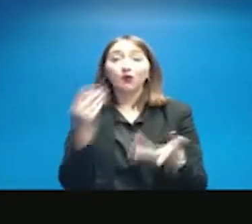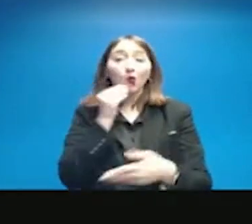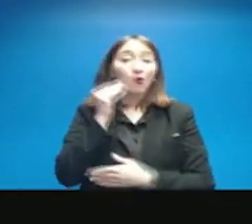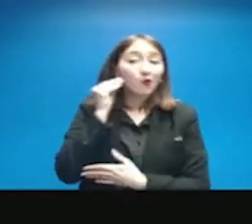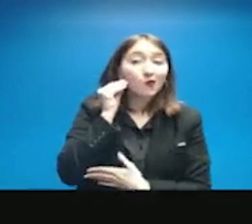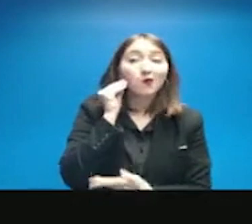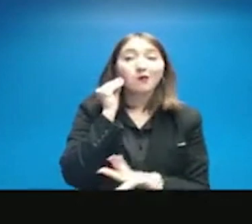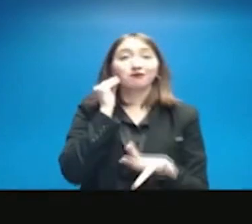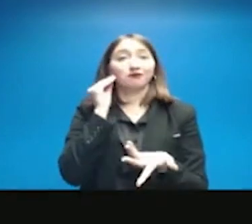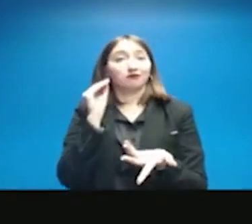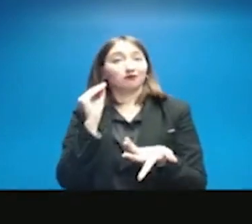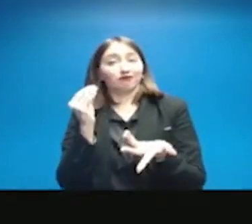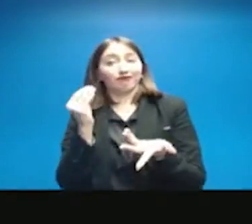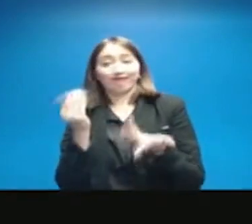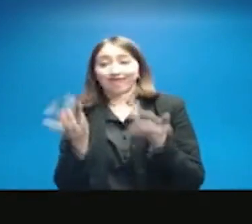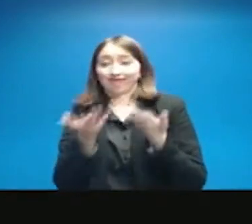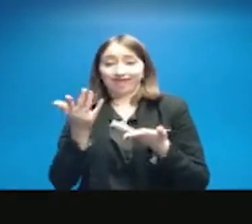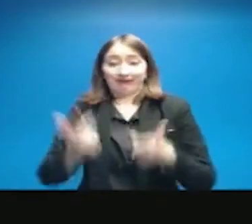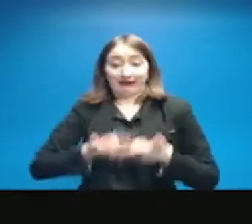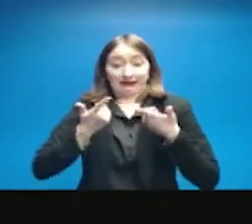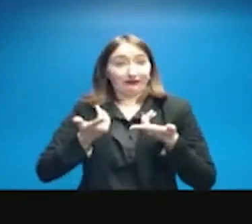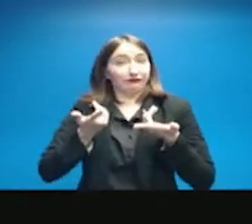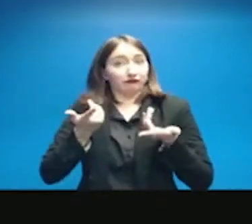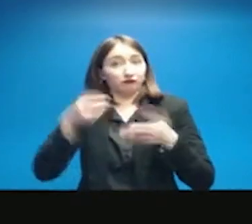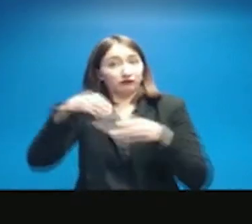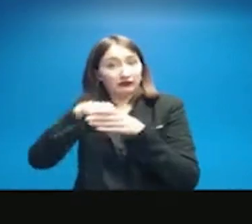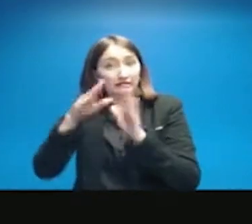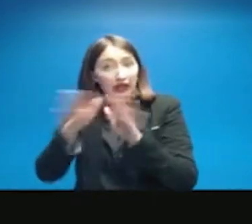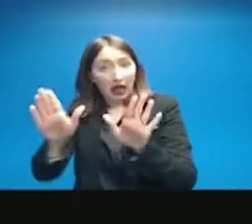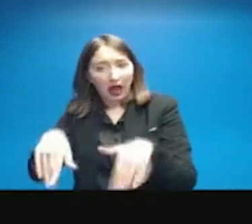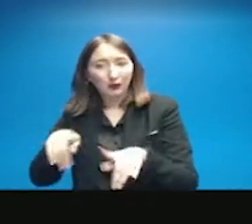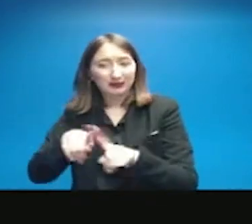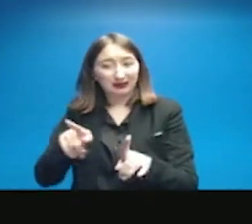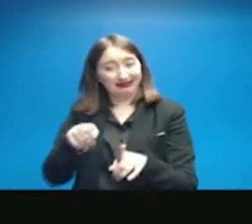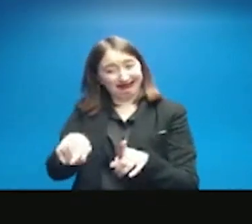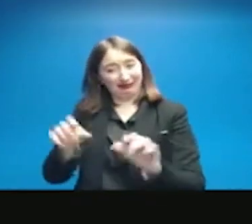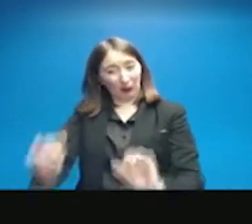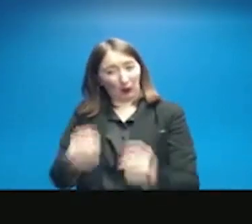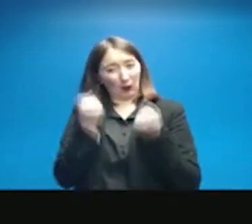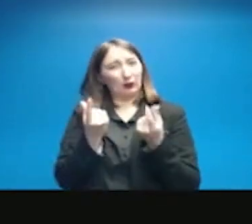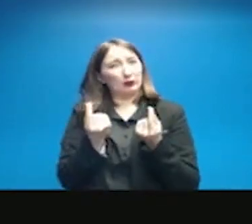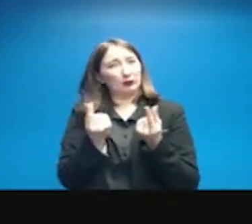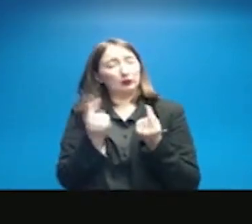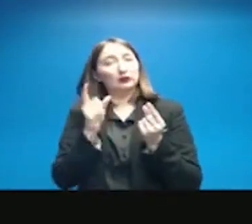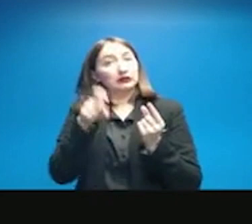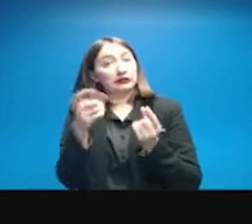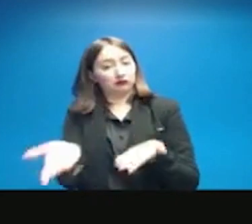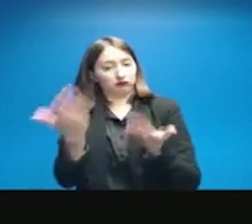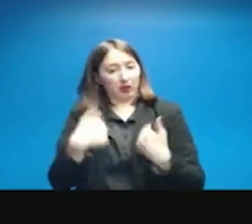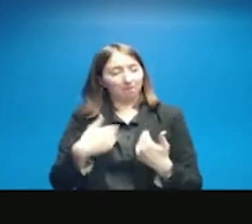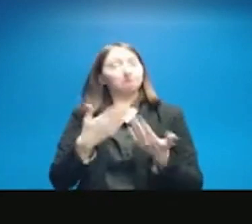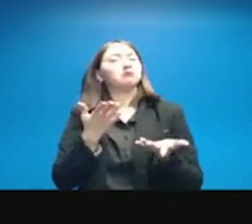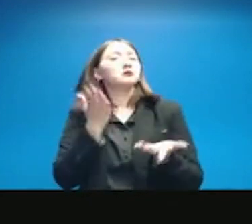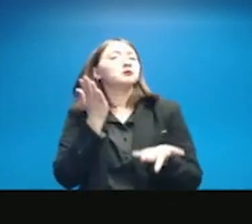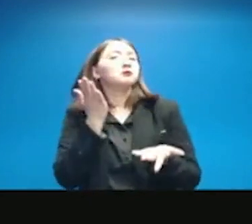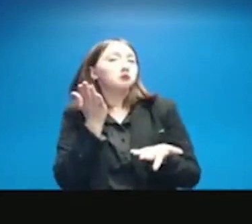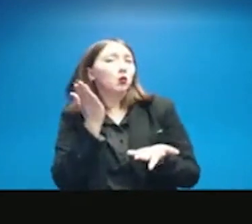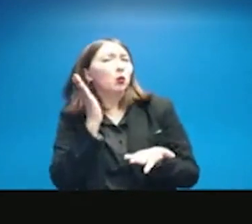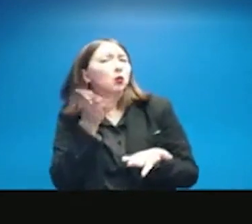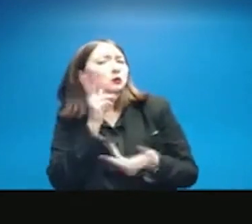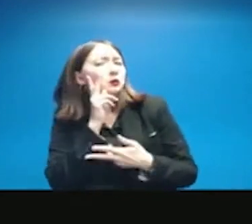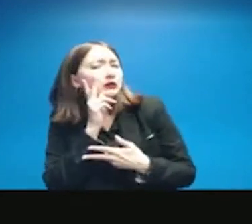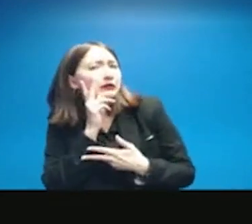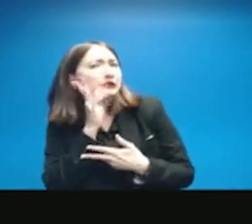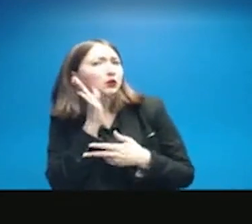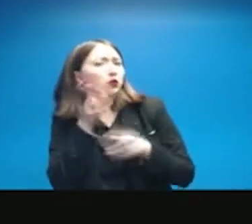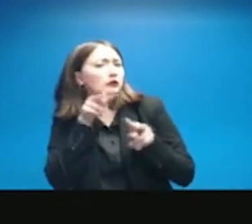that may be in need of a warming center, what we're going to be assessing is the activity that we see today. And if